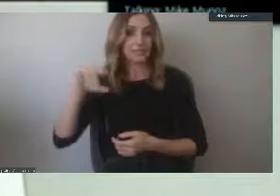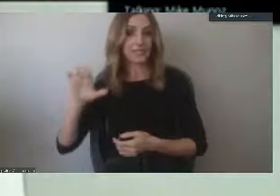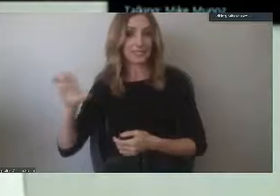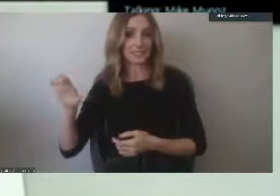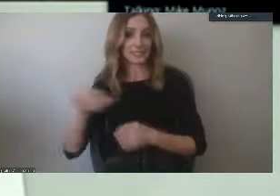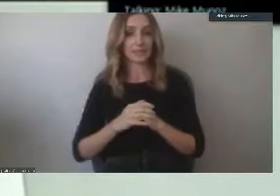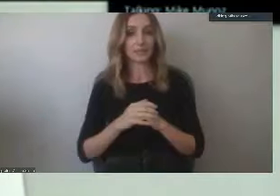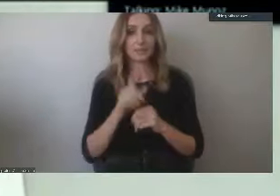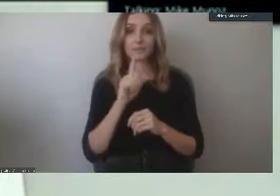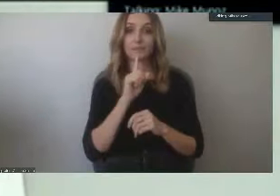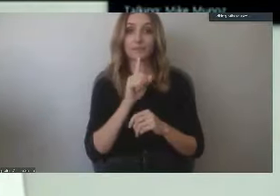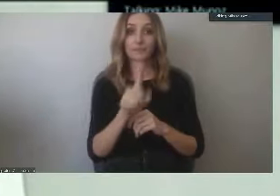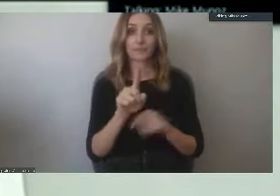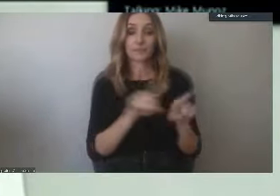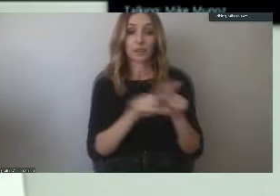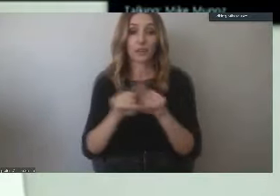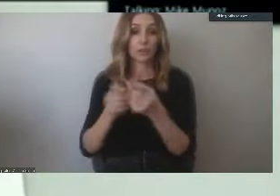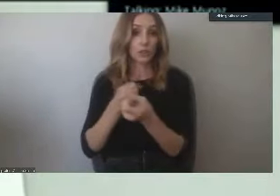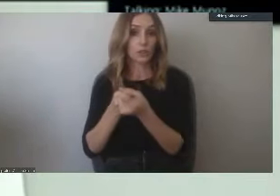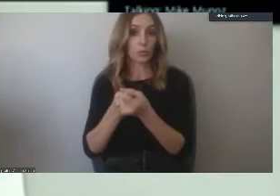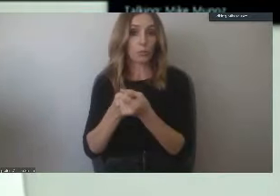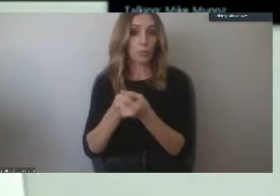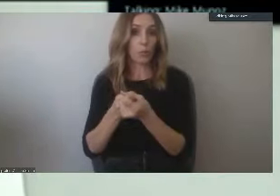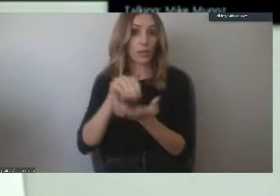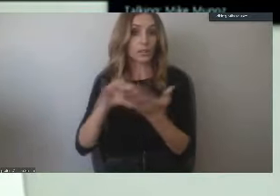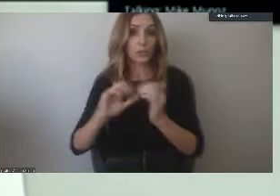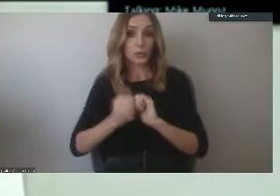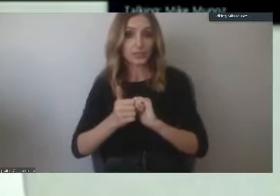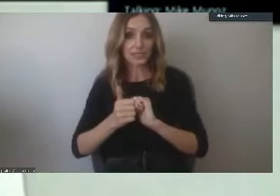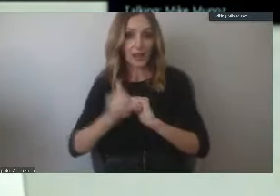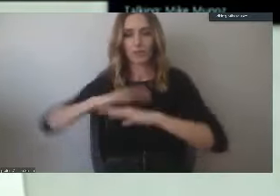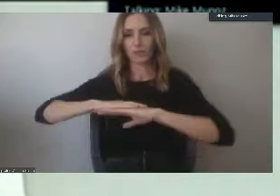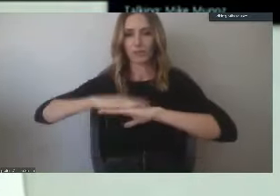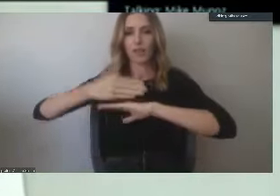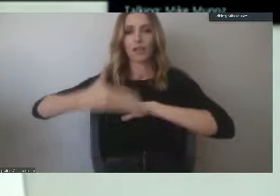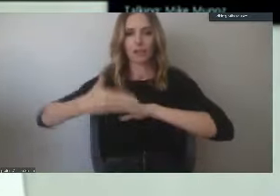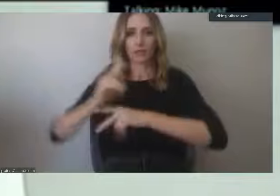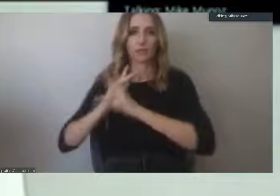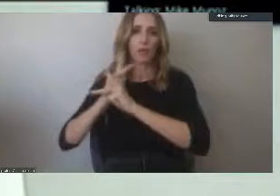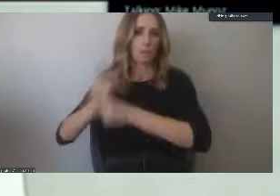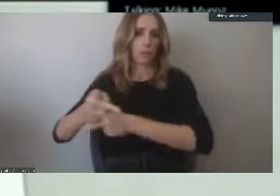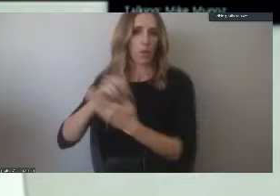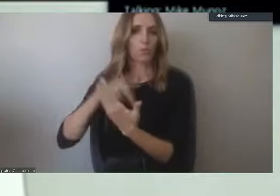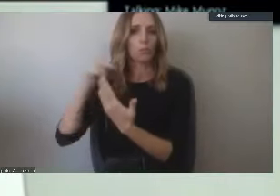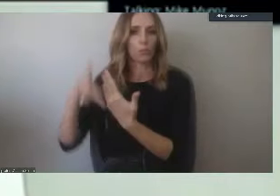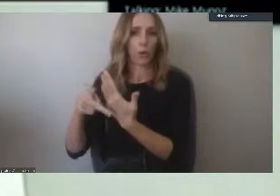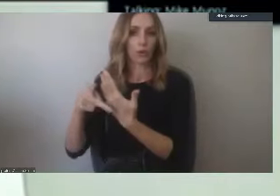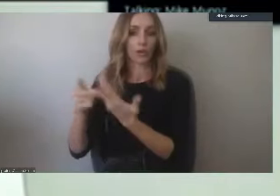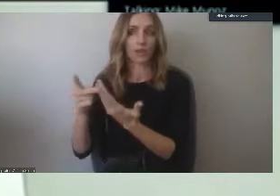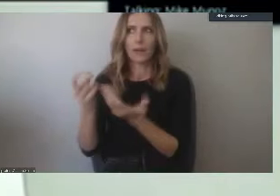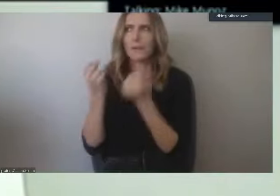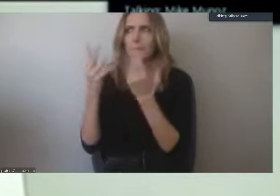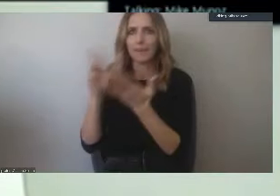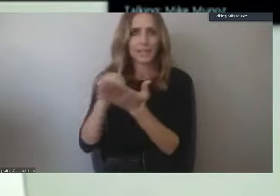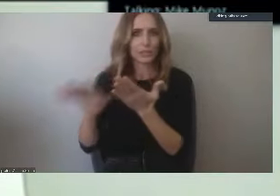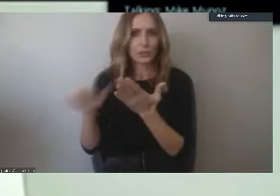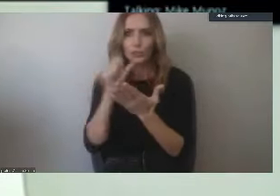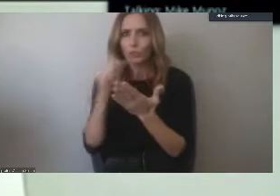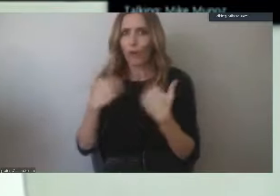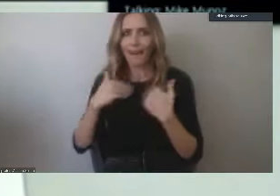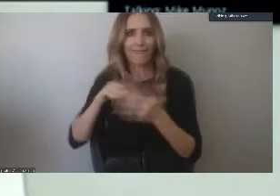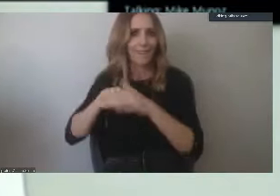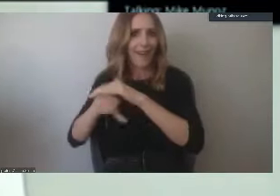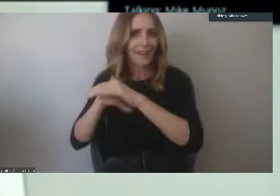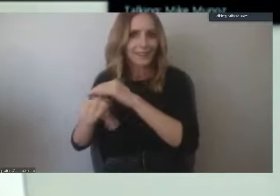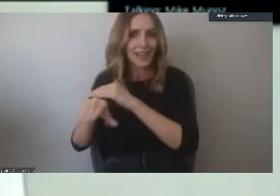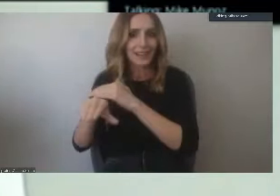that we've been really supporting our students basic needs is with our laptop loan program. So students who may not have access to a laptop and we know, you know, maybe you have a laptop,